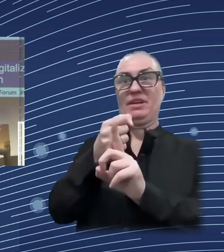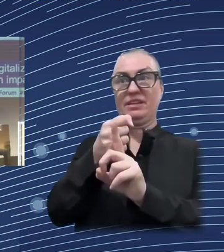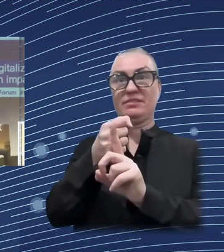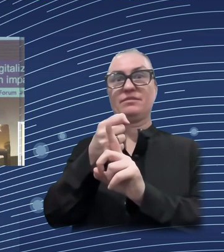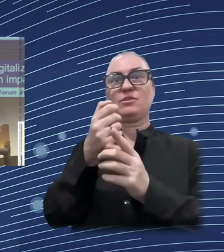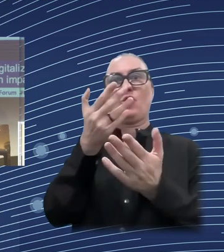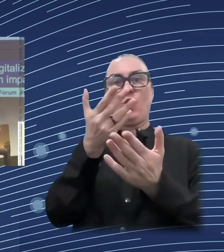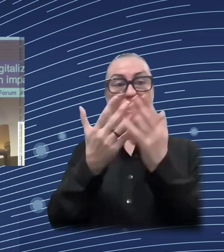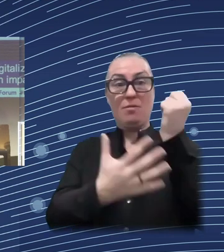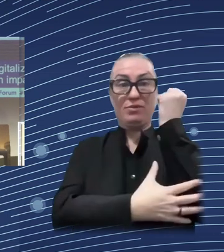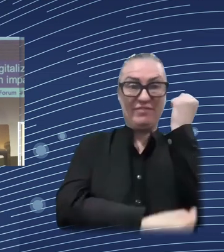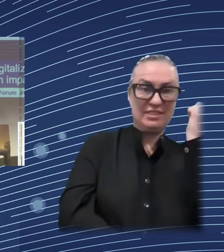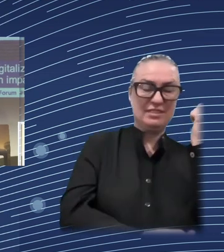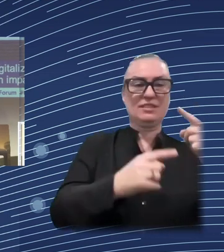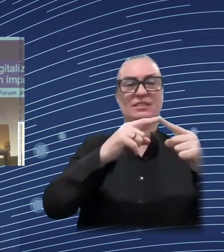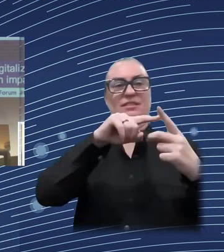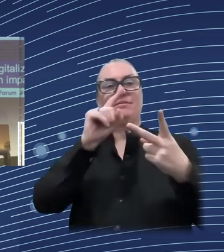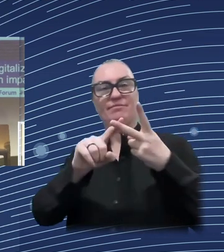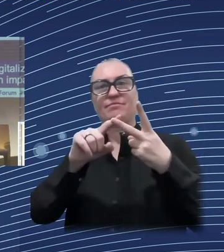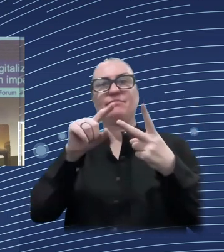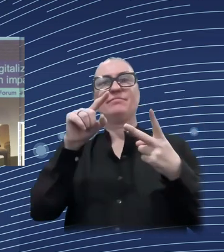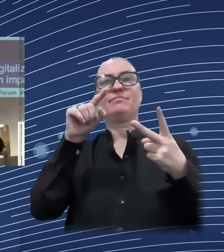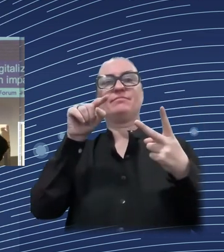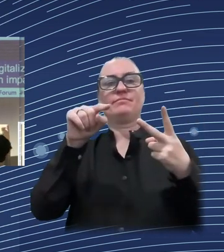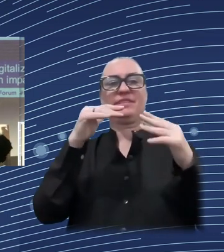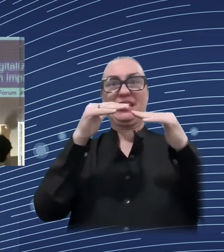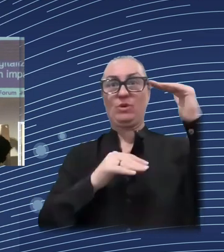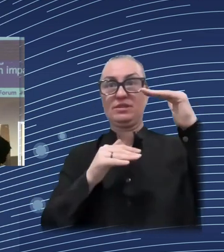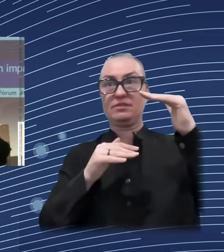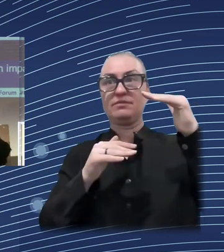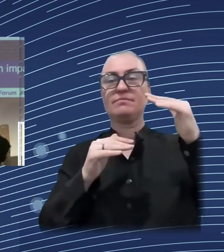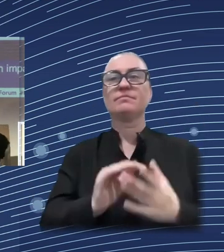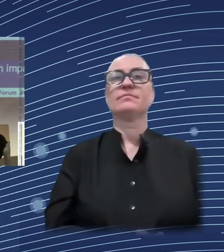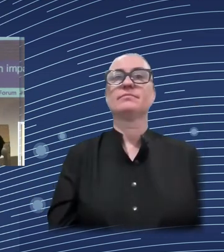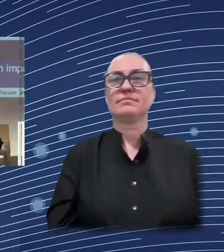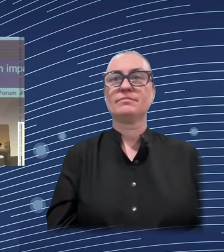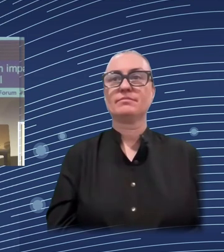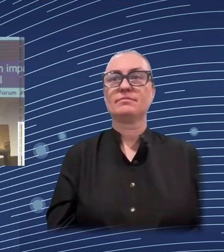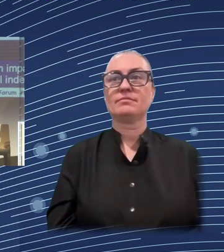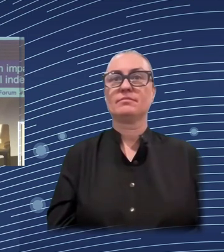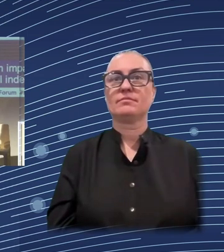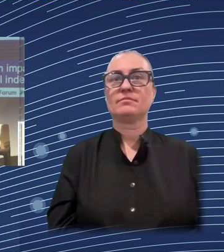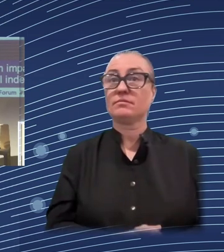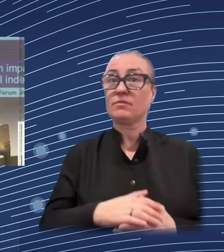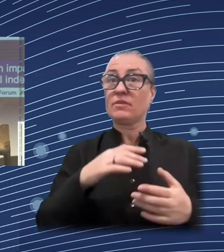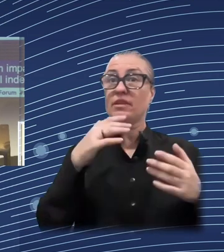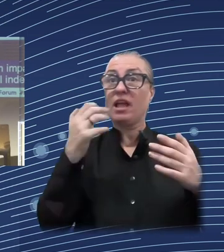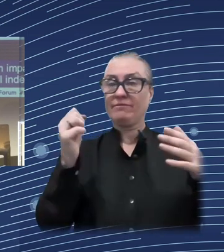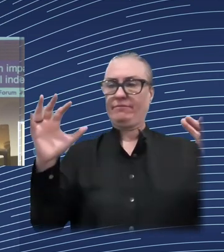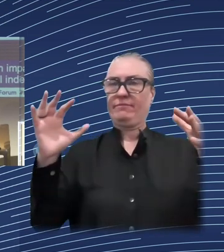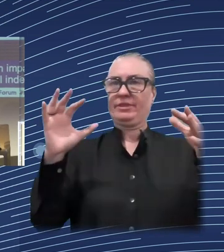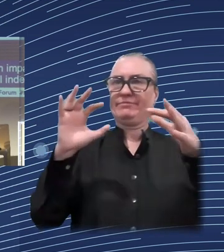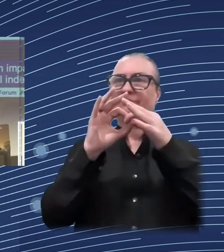So here what you have is the so-called skill index and its evolution between 2019 and 2030.